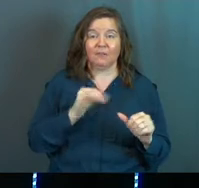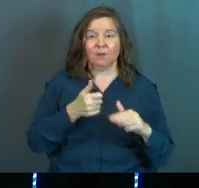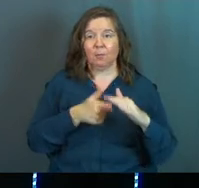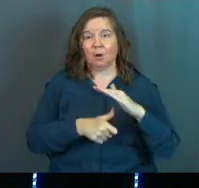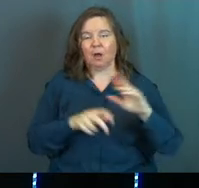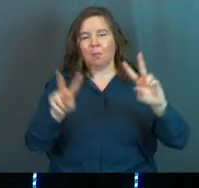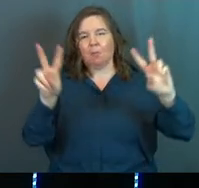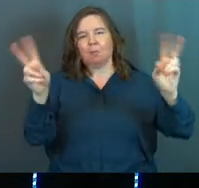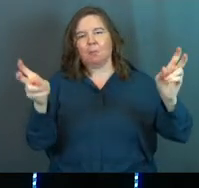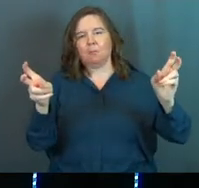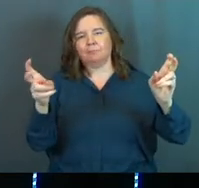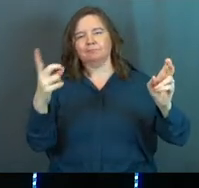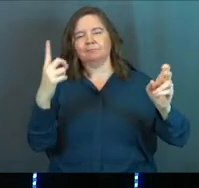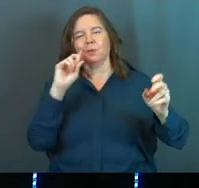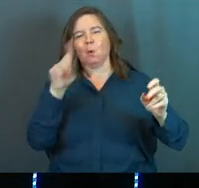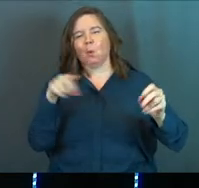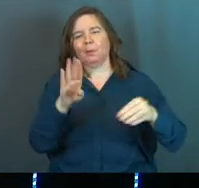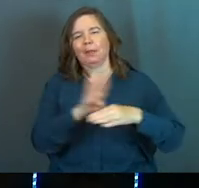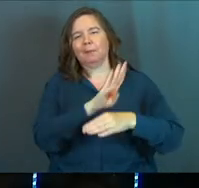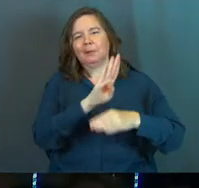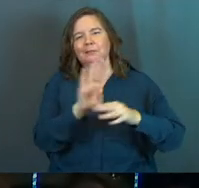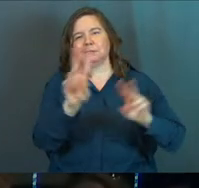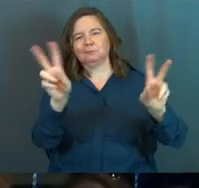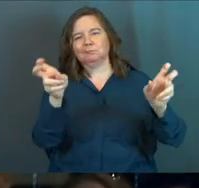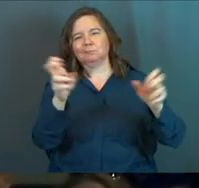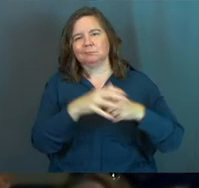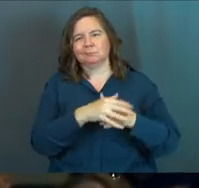put it under the umbrella of, it's just business.